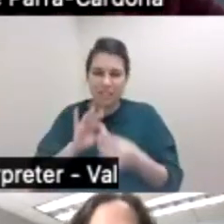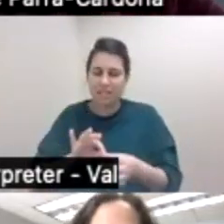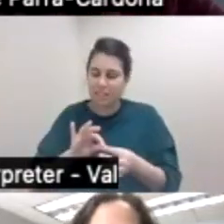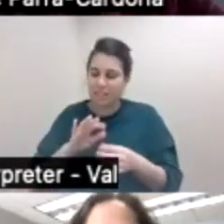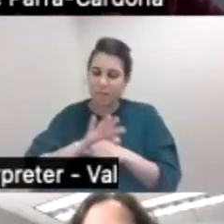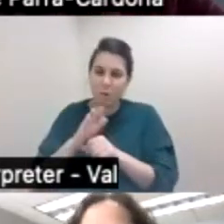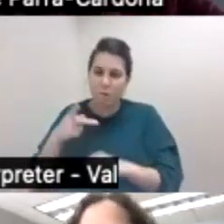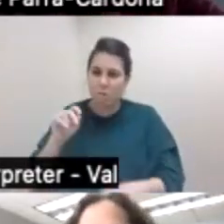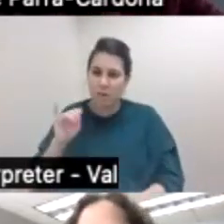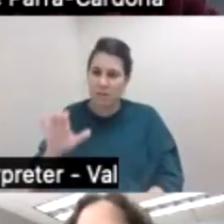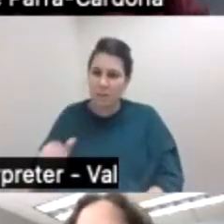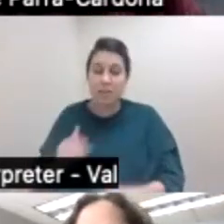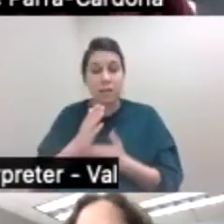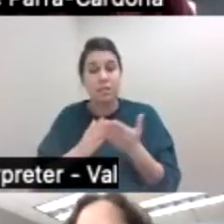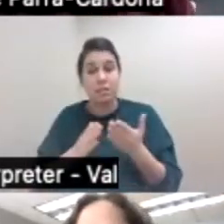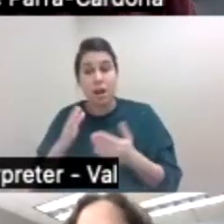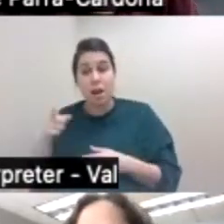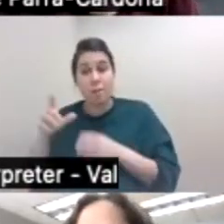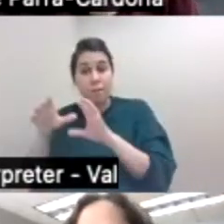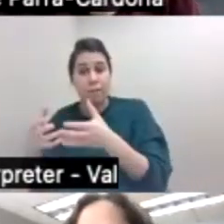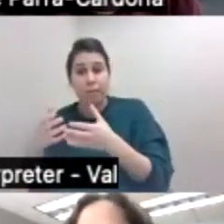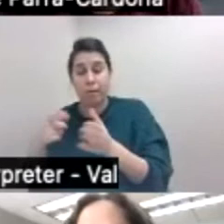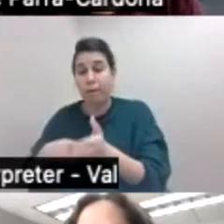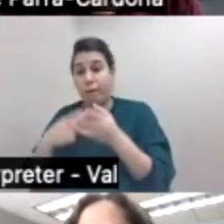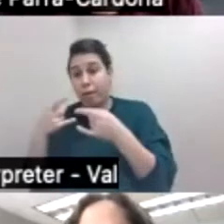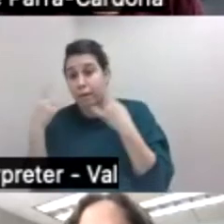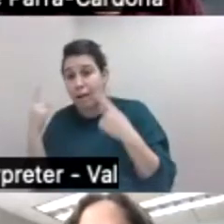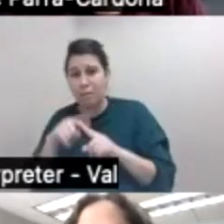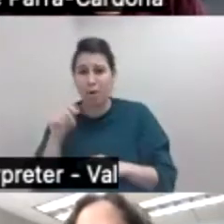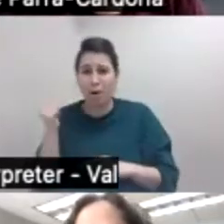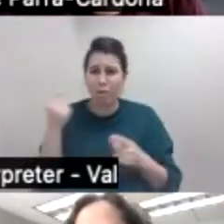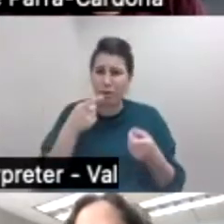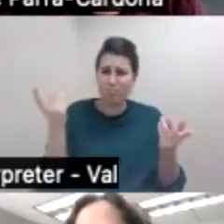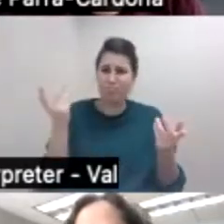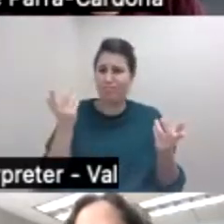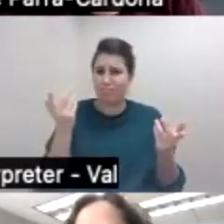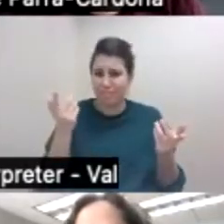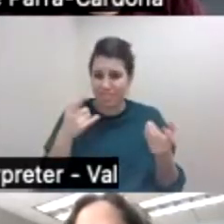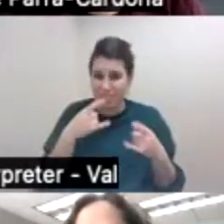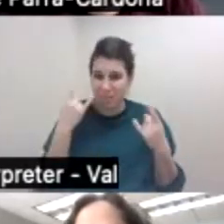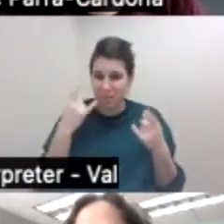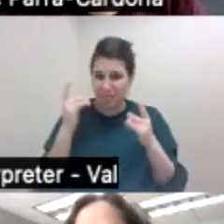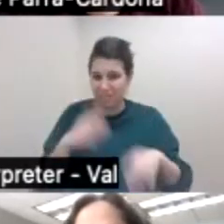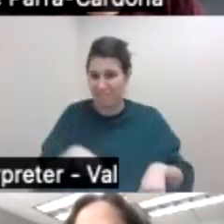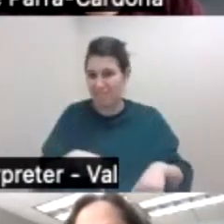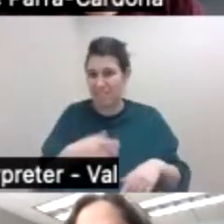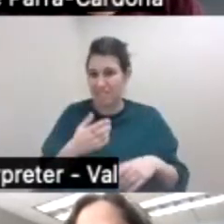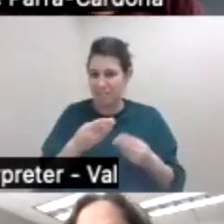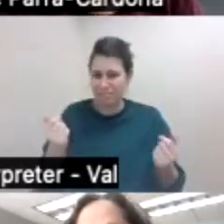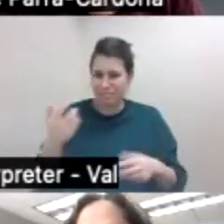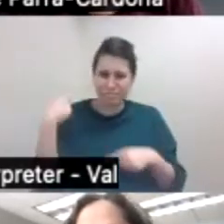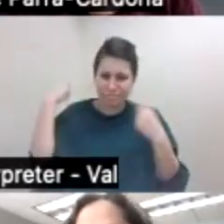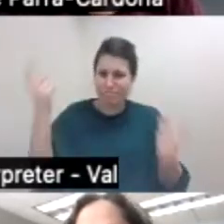counties, you see mandatory face masks and others and others is like that face mask requirement disappear months ago.